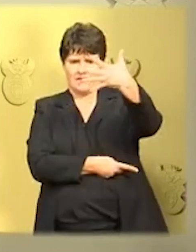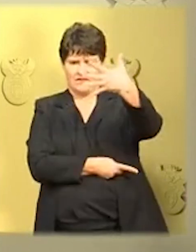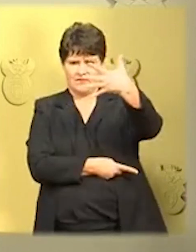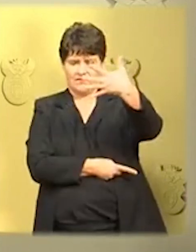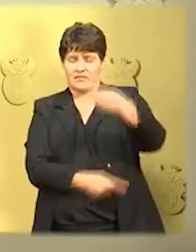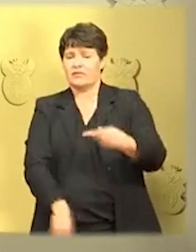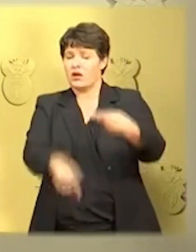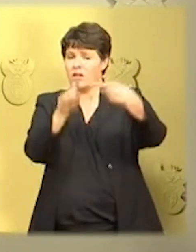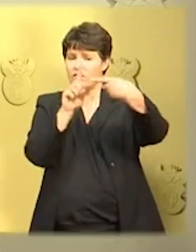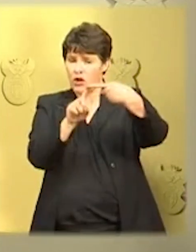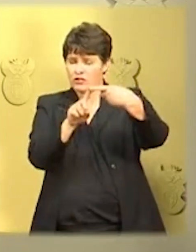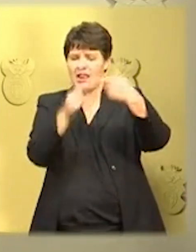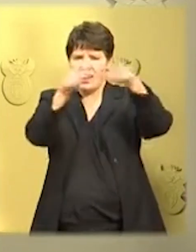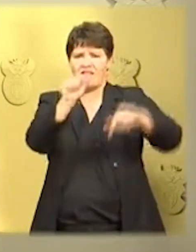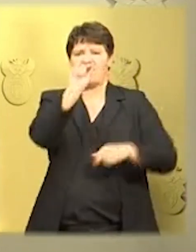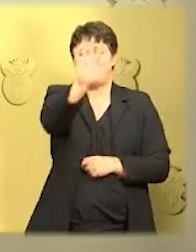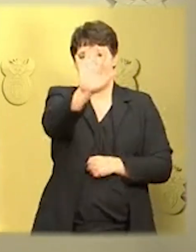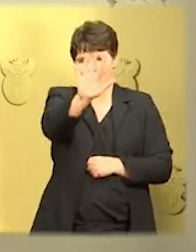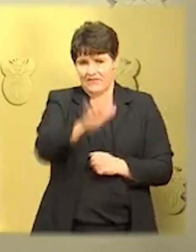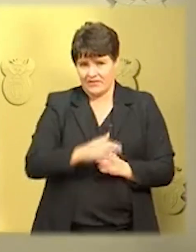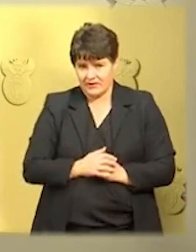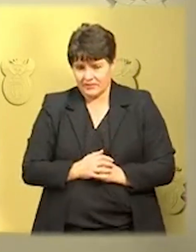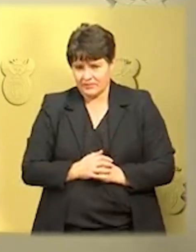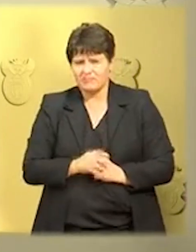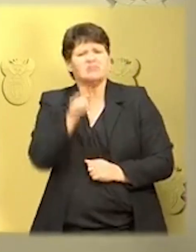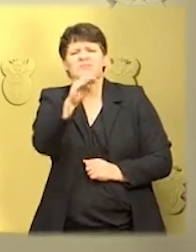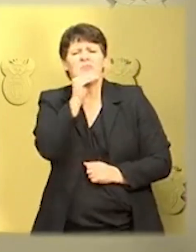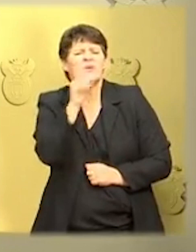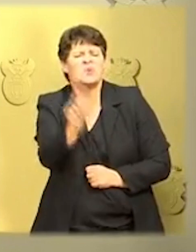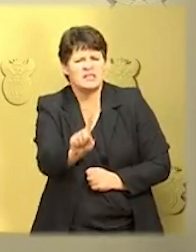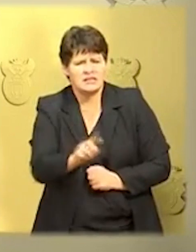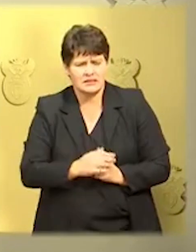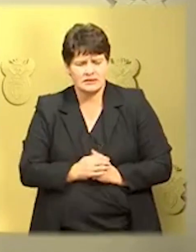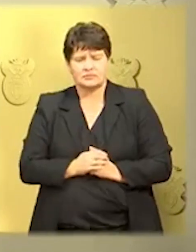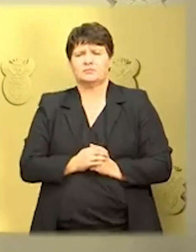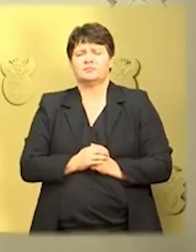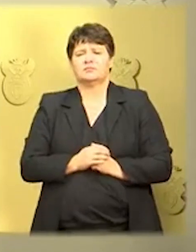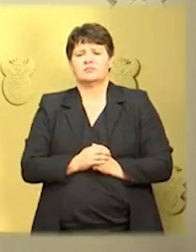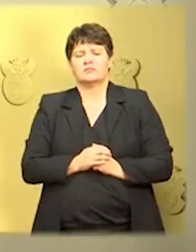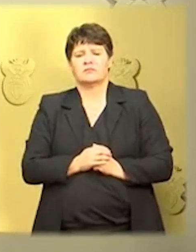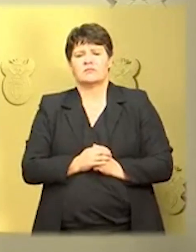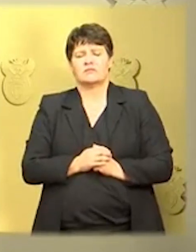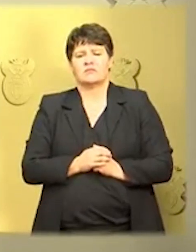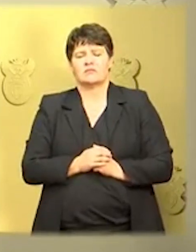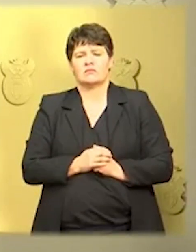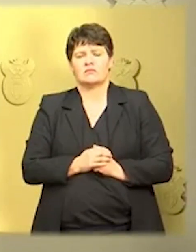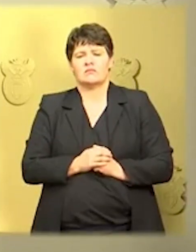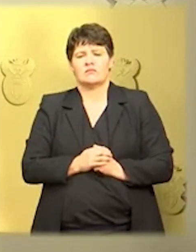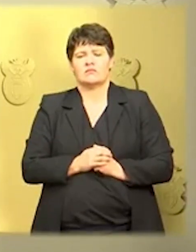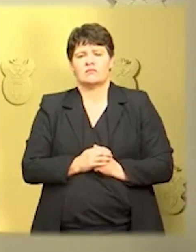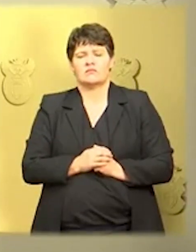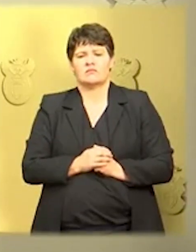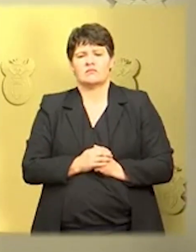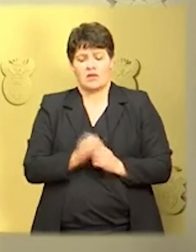what we call level 5 which means that drastic measures are required to